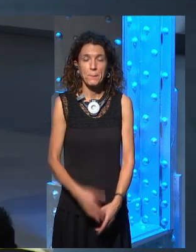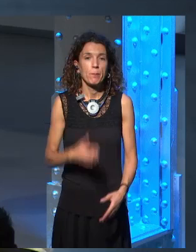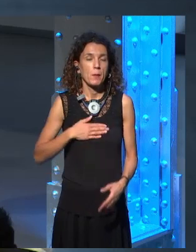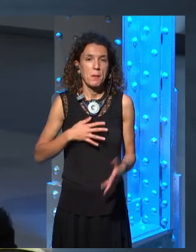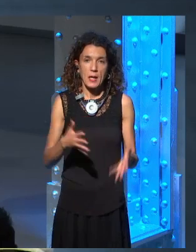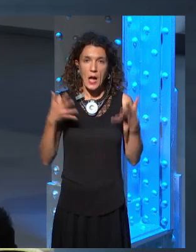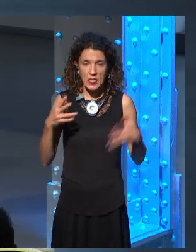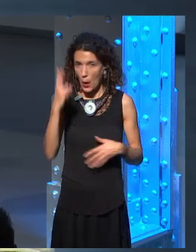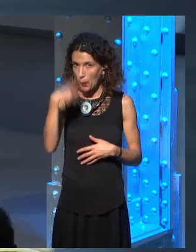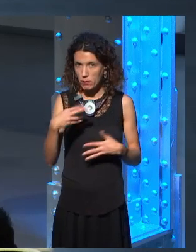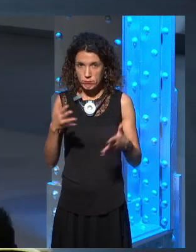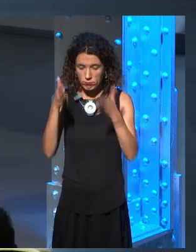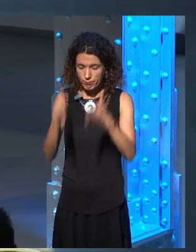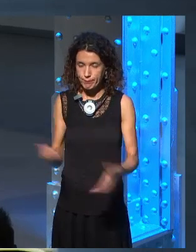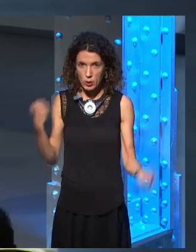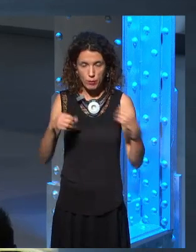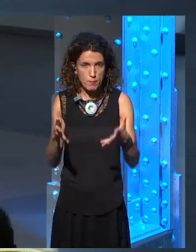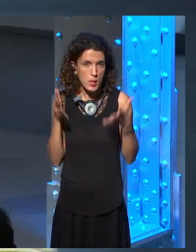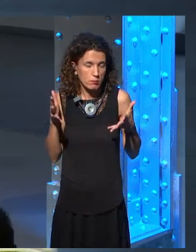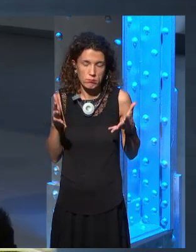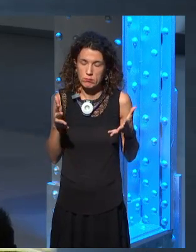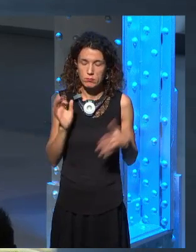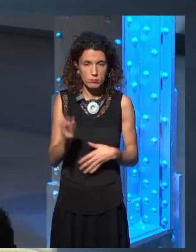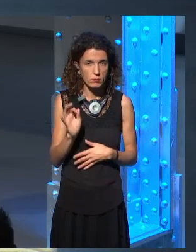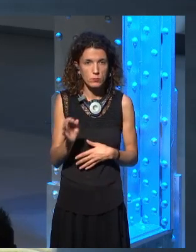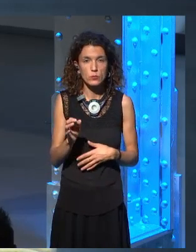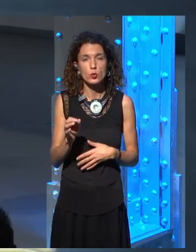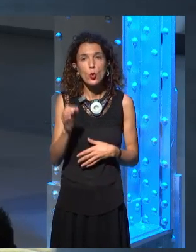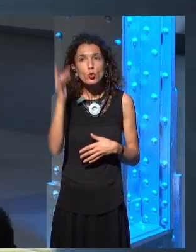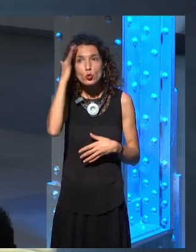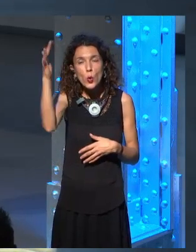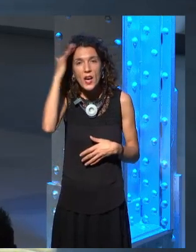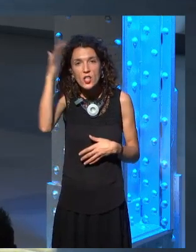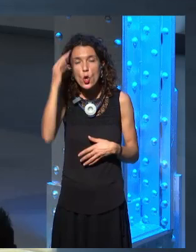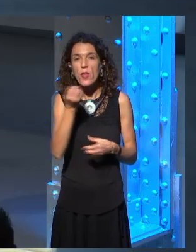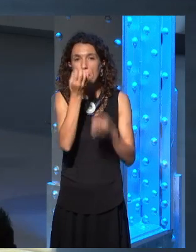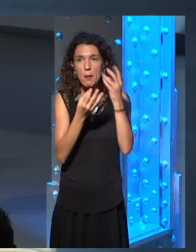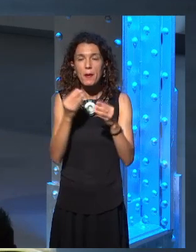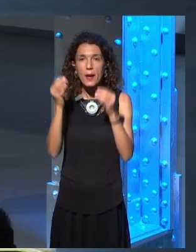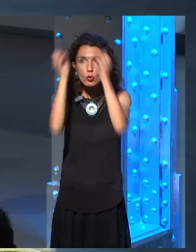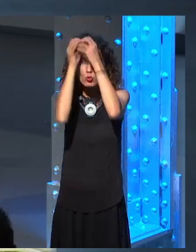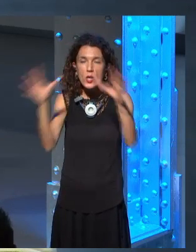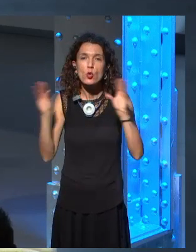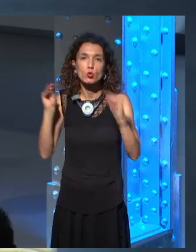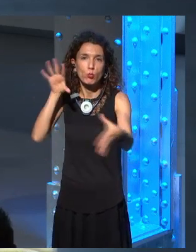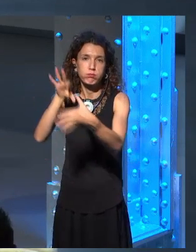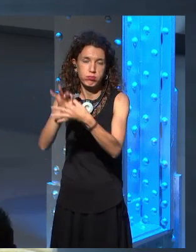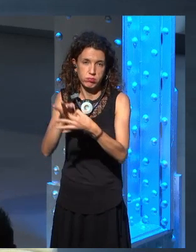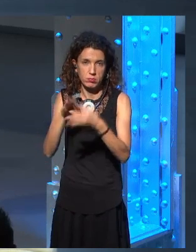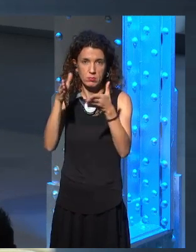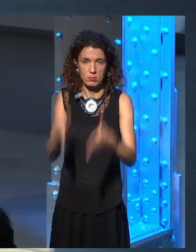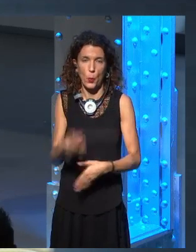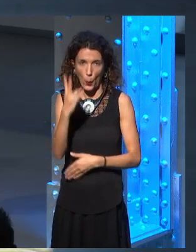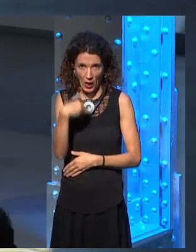will... That will be the dream of spring. At the end, him alone in the dark in the weirwood. Seeing his family